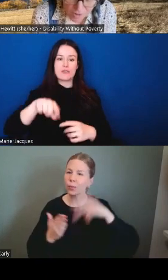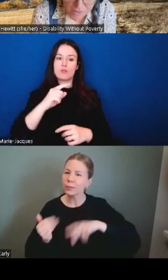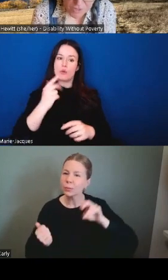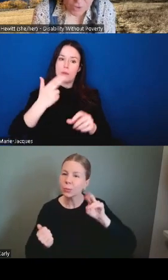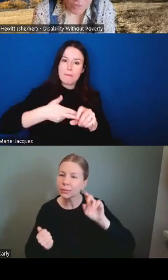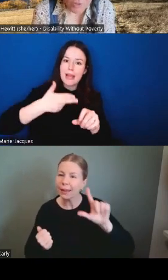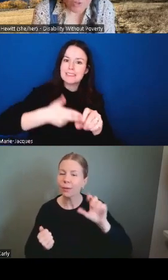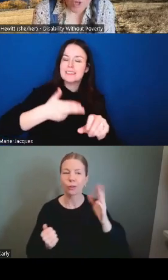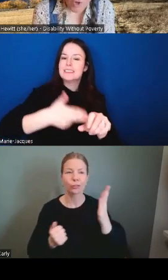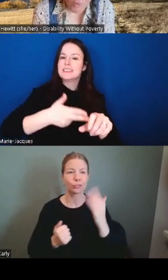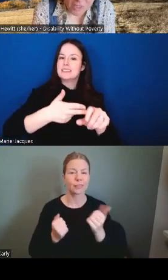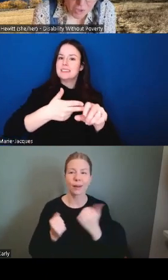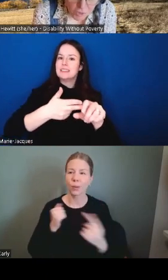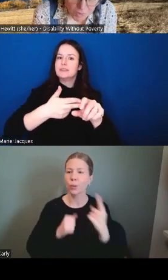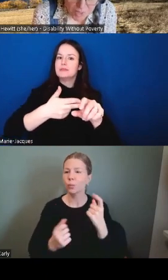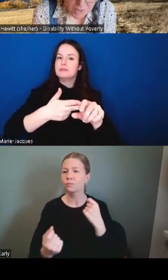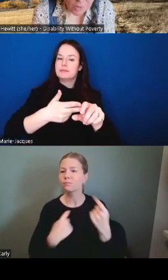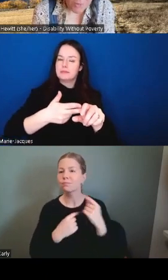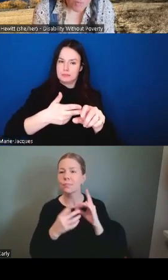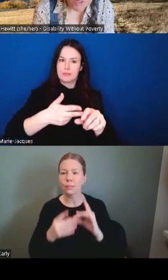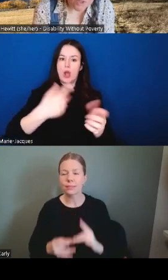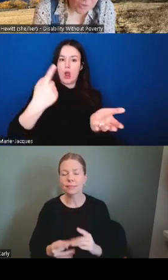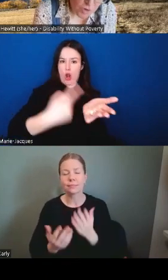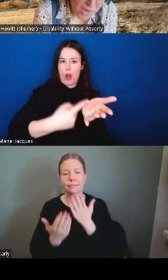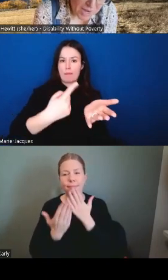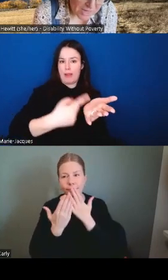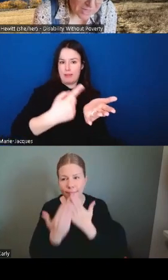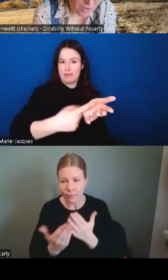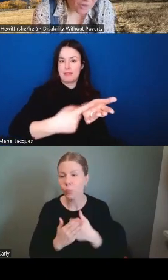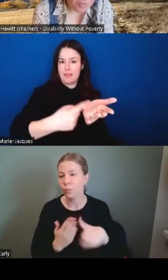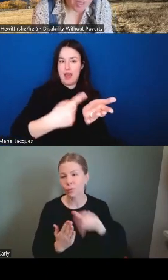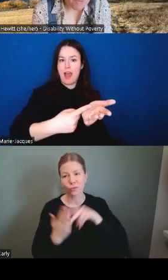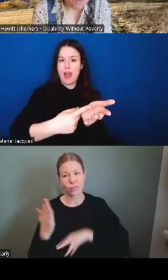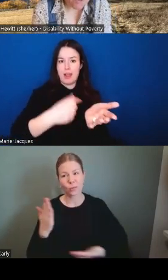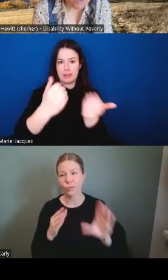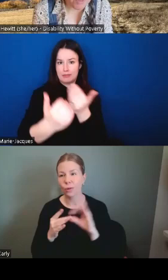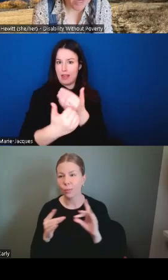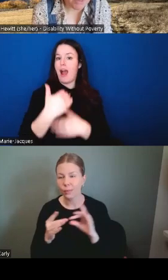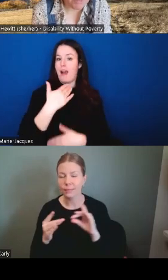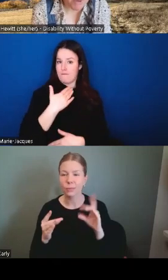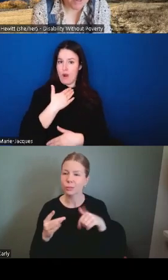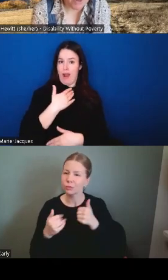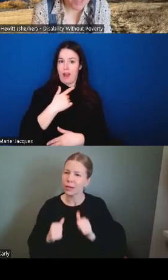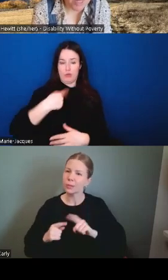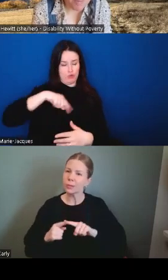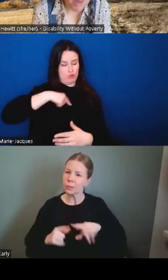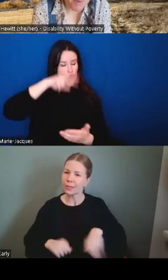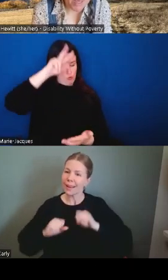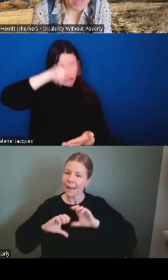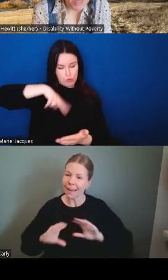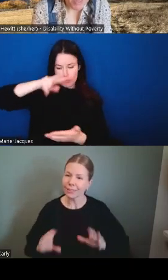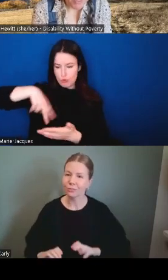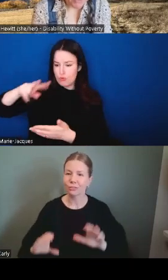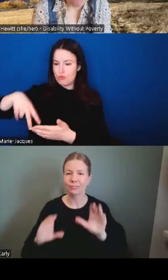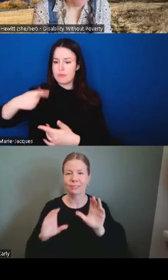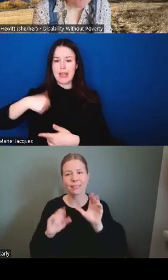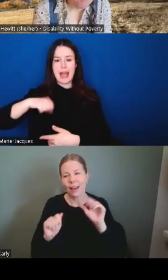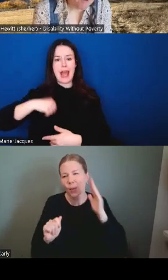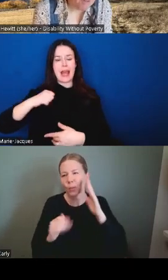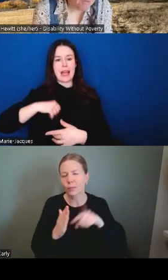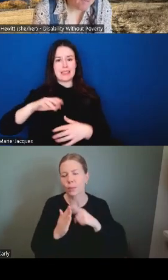thoughtful comments to us we do read them we do try and act on them even though sometimes it might not seem that way